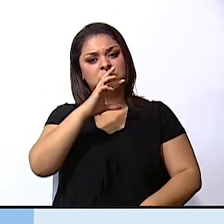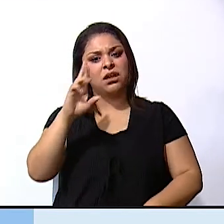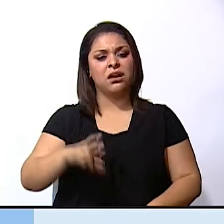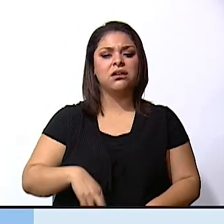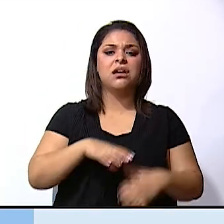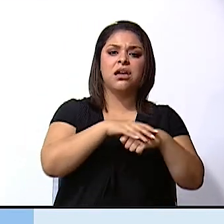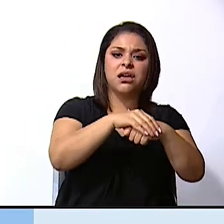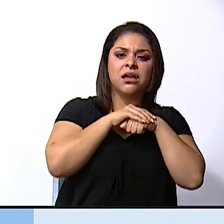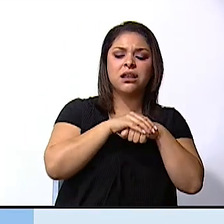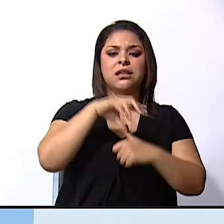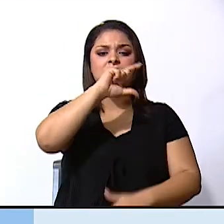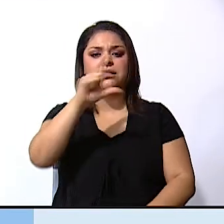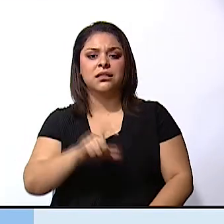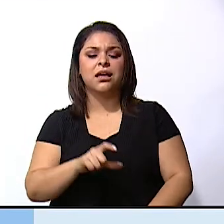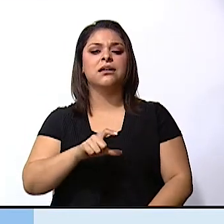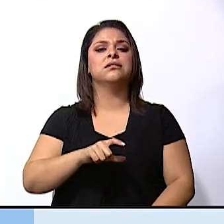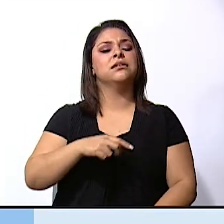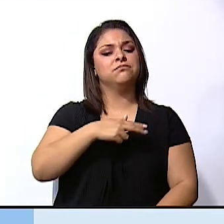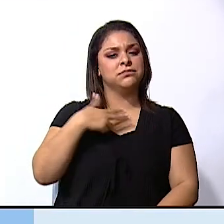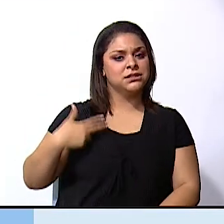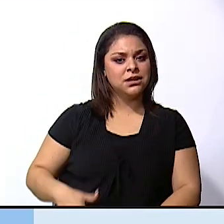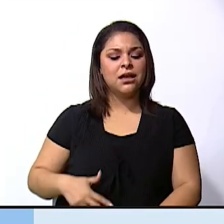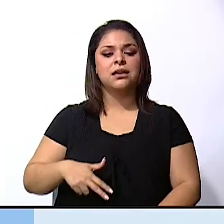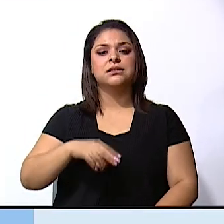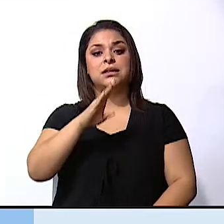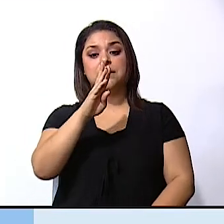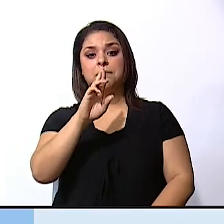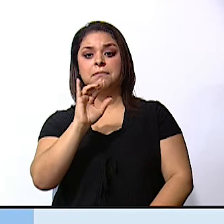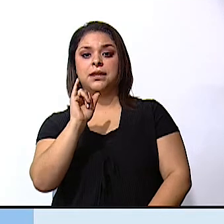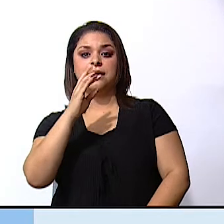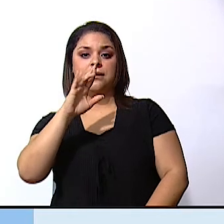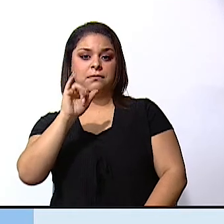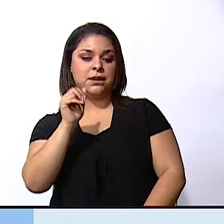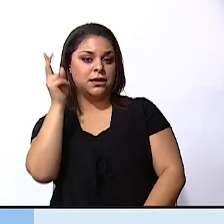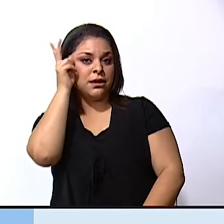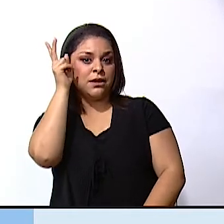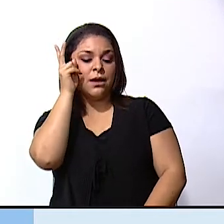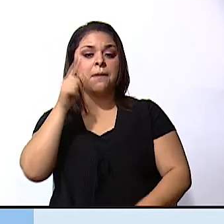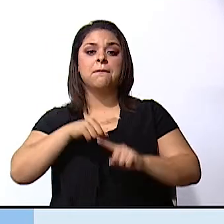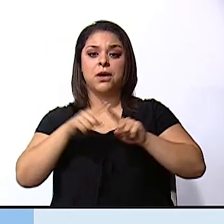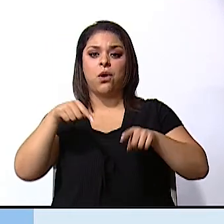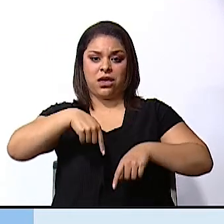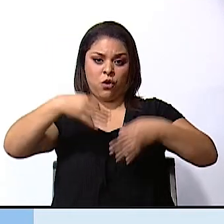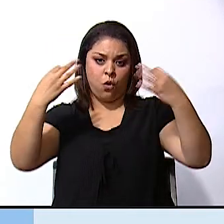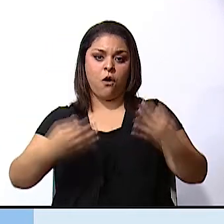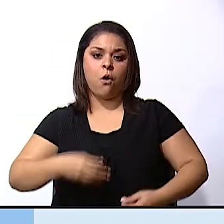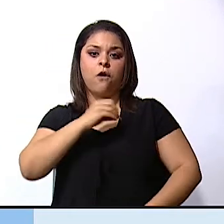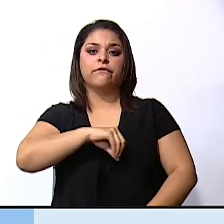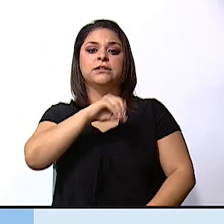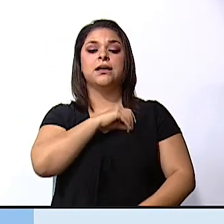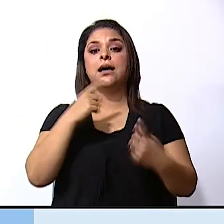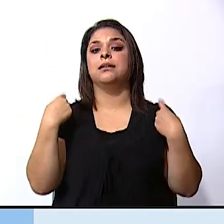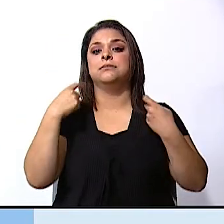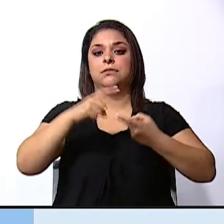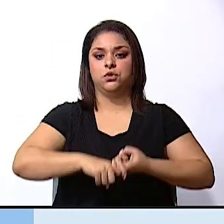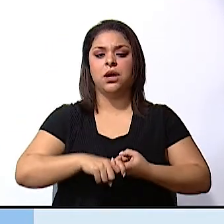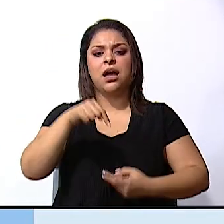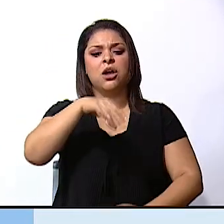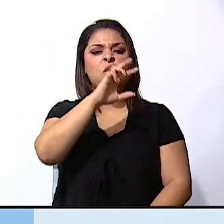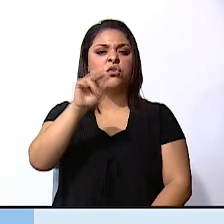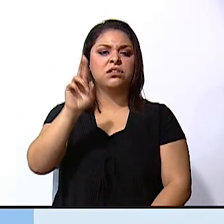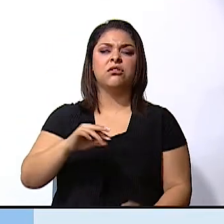Italian, Chinese, and Burberry, but the official one is Spanish. In Costa Rica, we have people from different